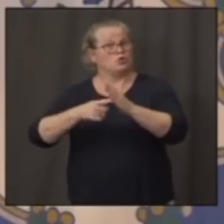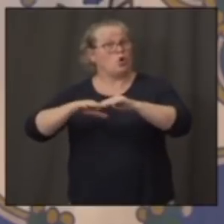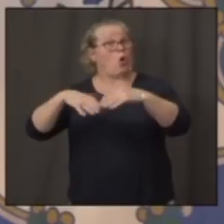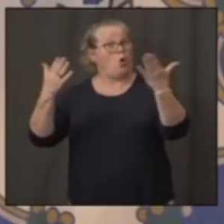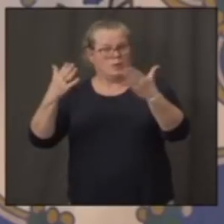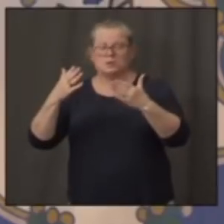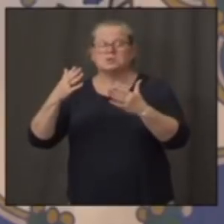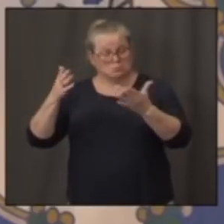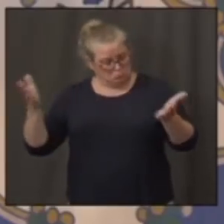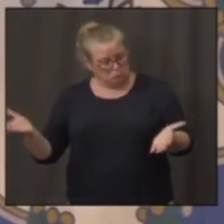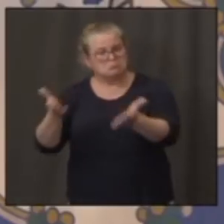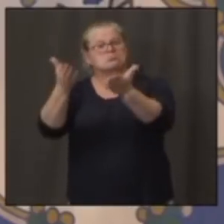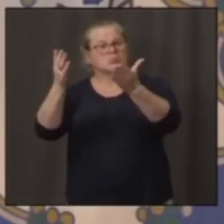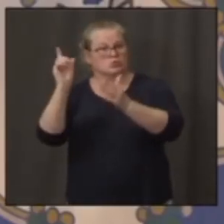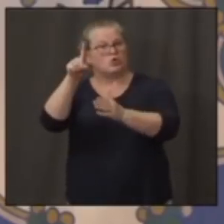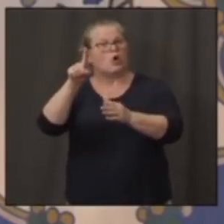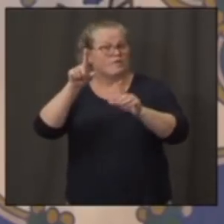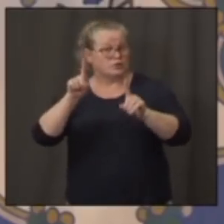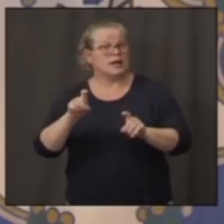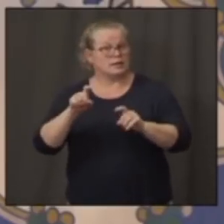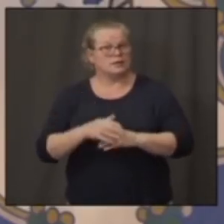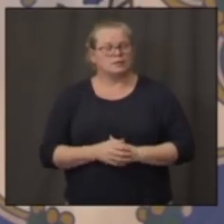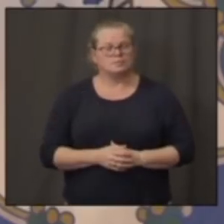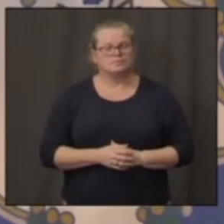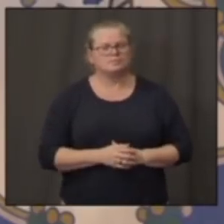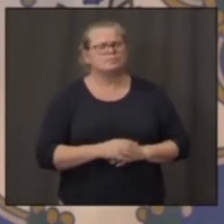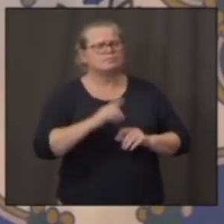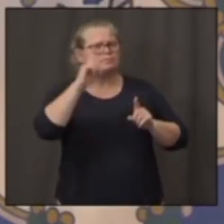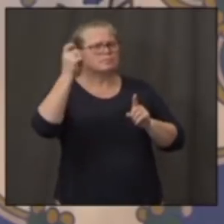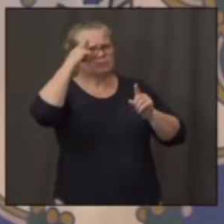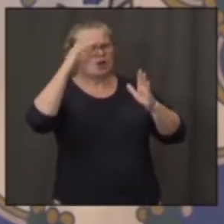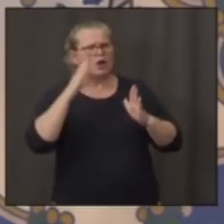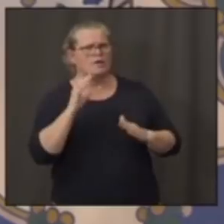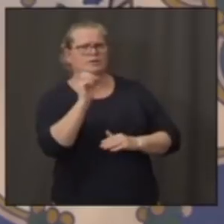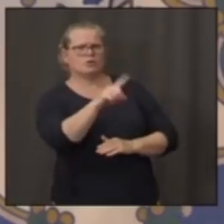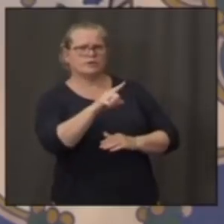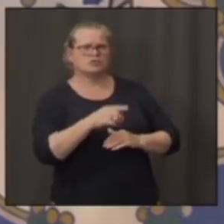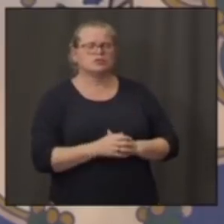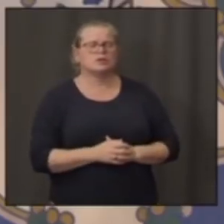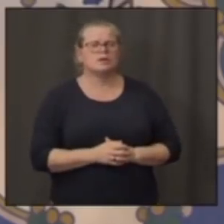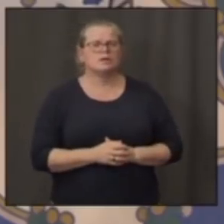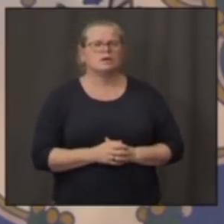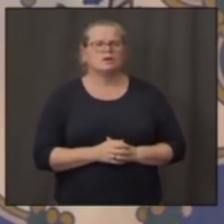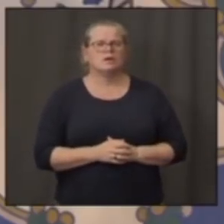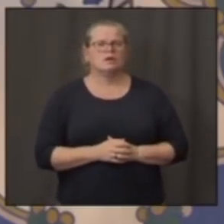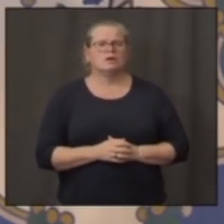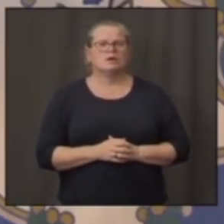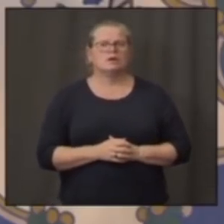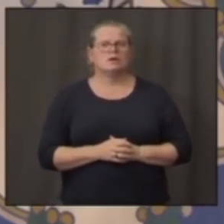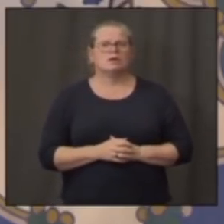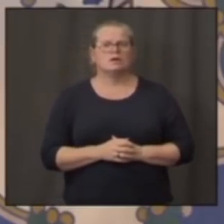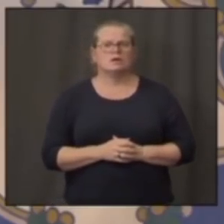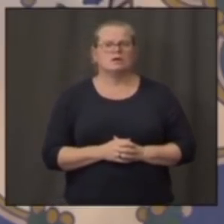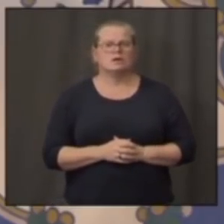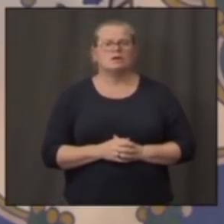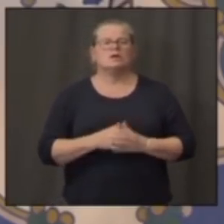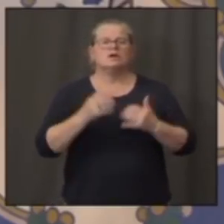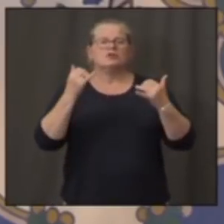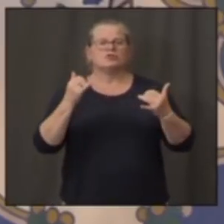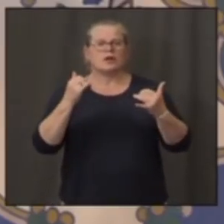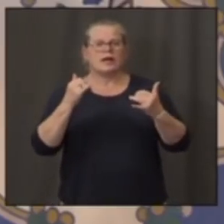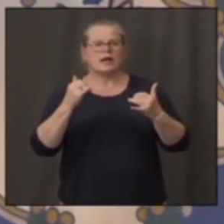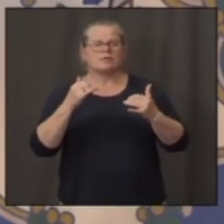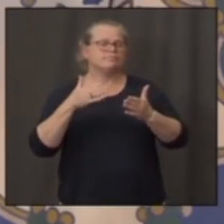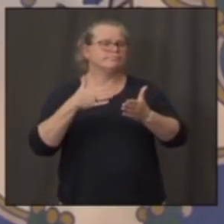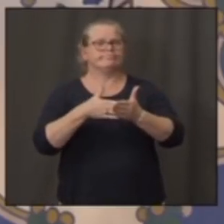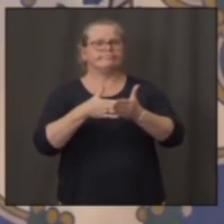And Governor, real quick, one more question. The president today sort of, well, he came out against providing any sort